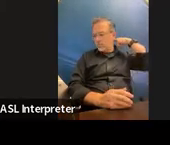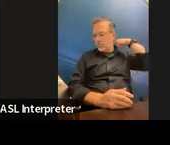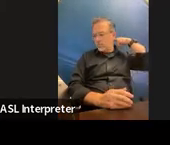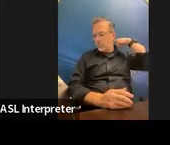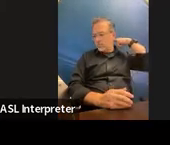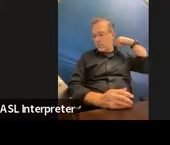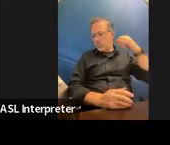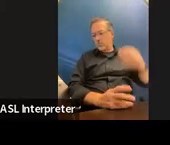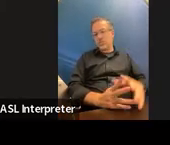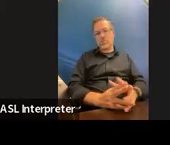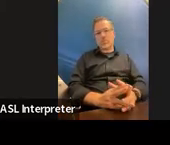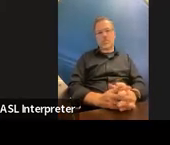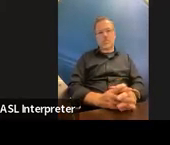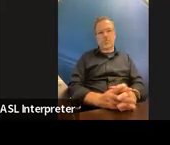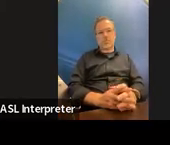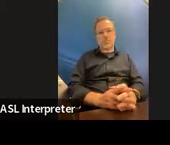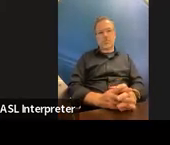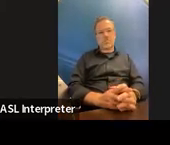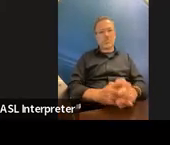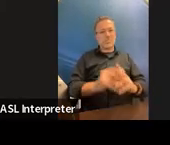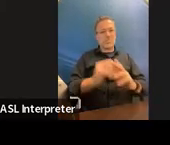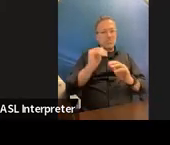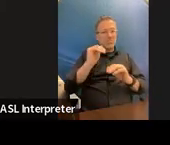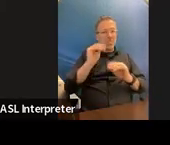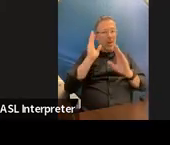i hope you can't hear my dog barking